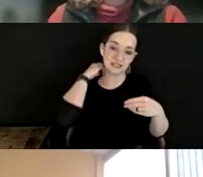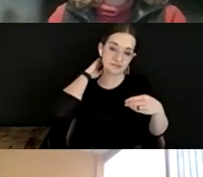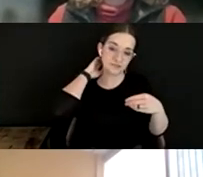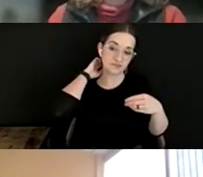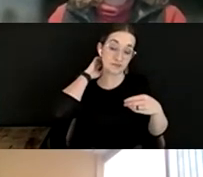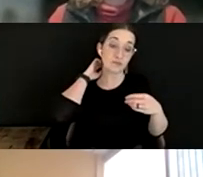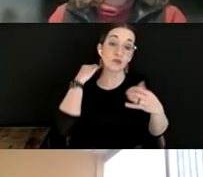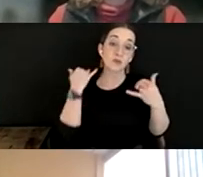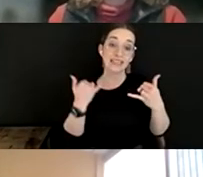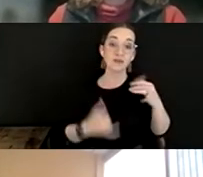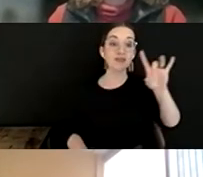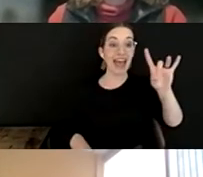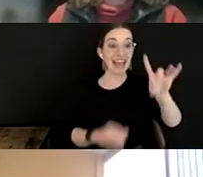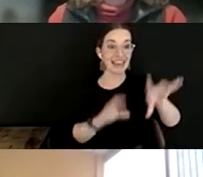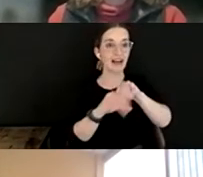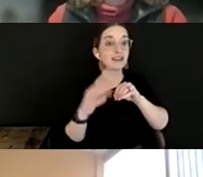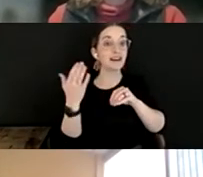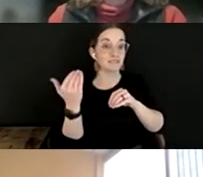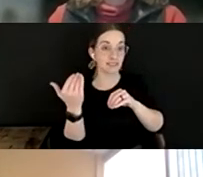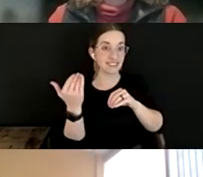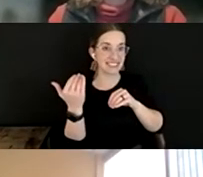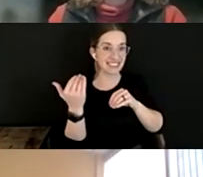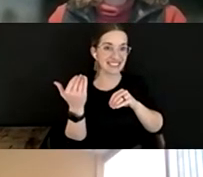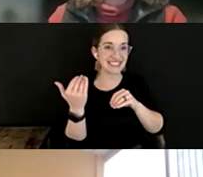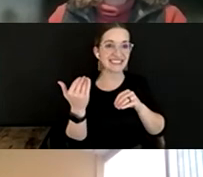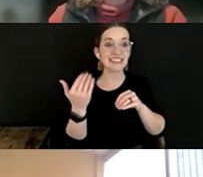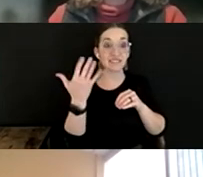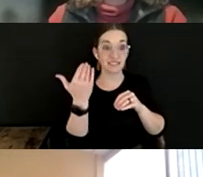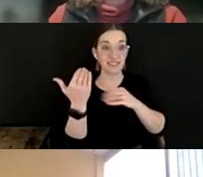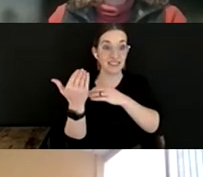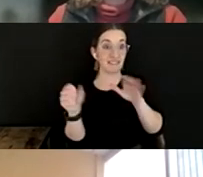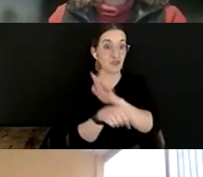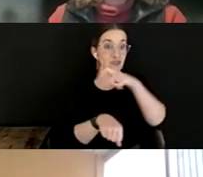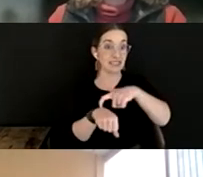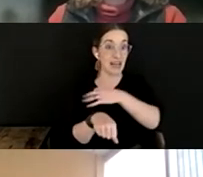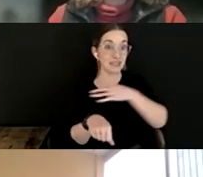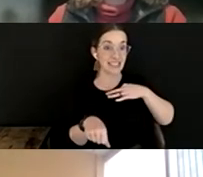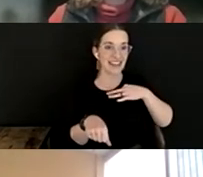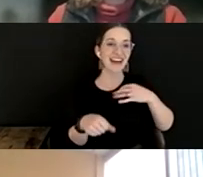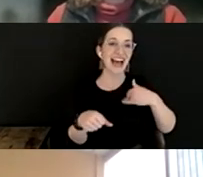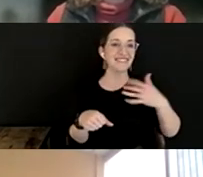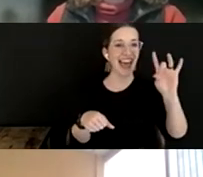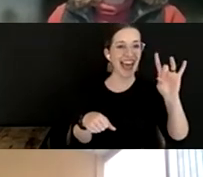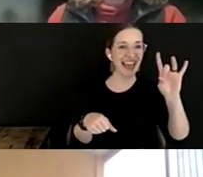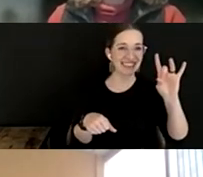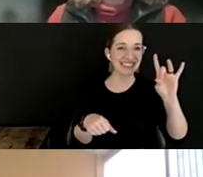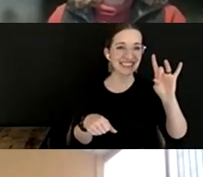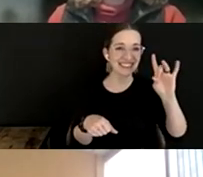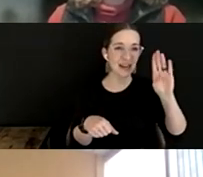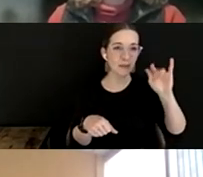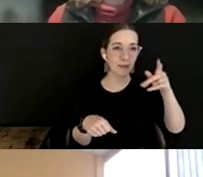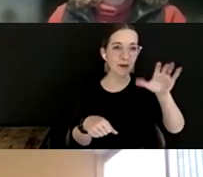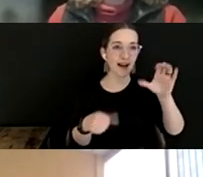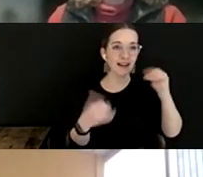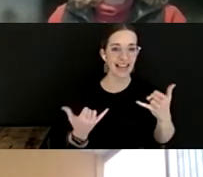full-time permanent staff identify as BIPOC, up from one out of 13 previously. So we just made really